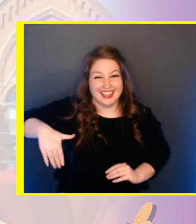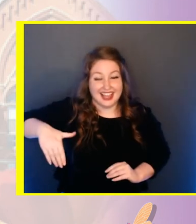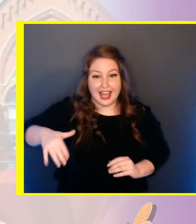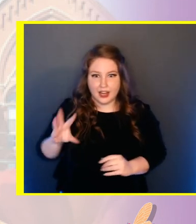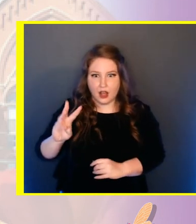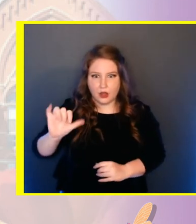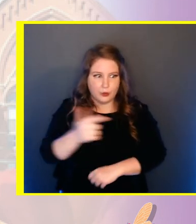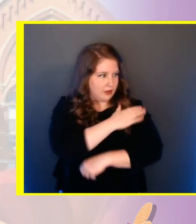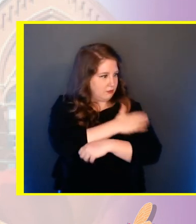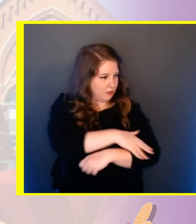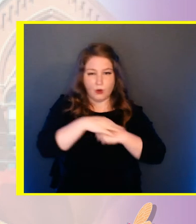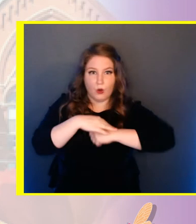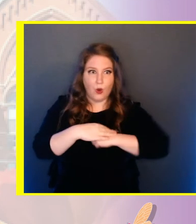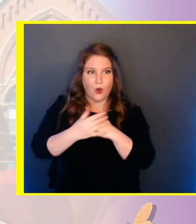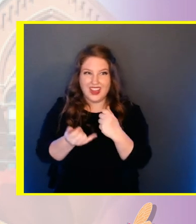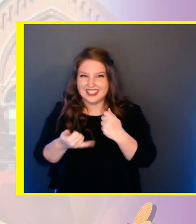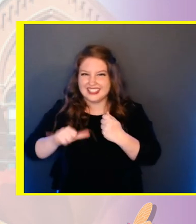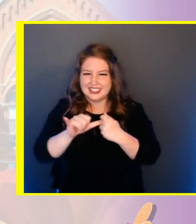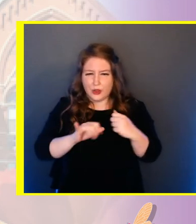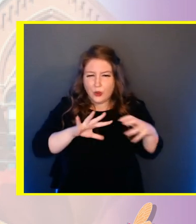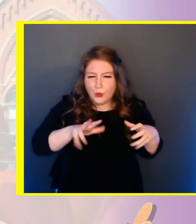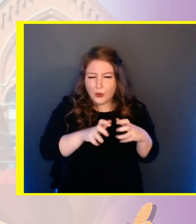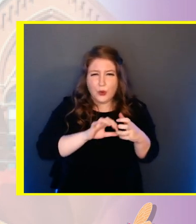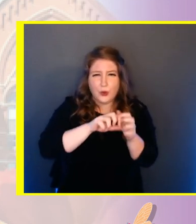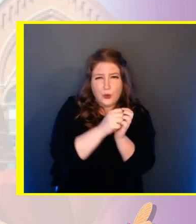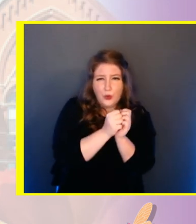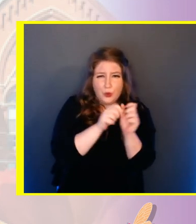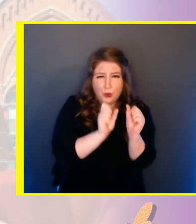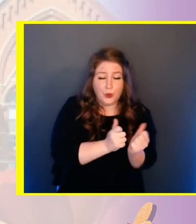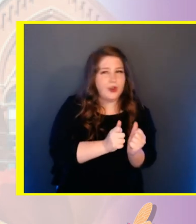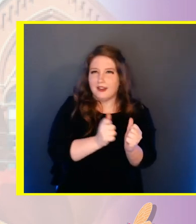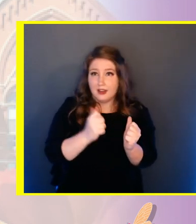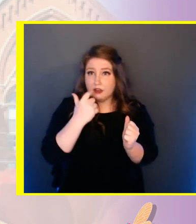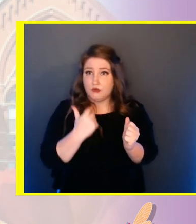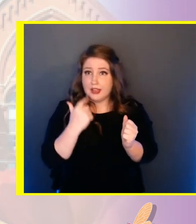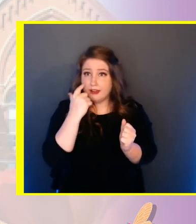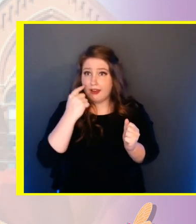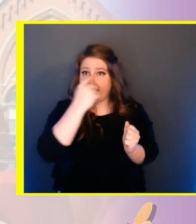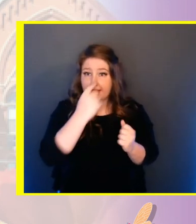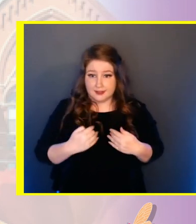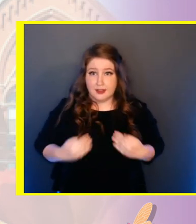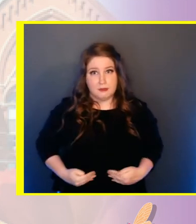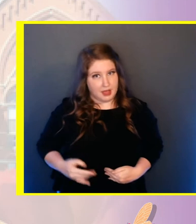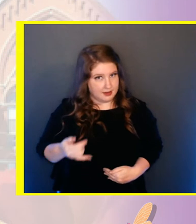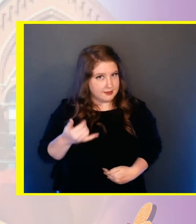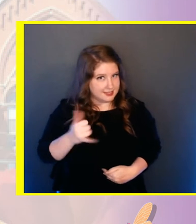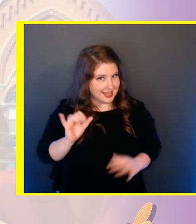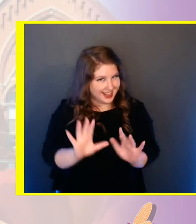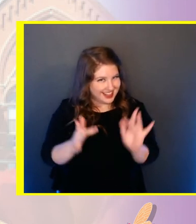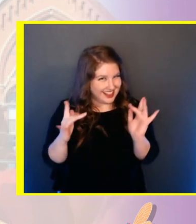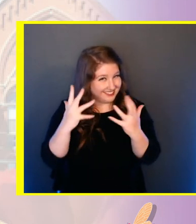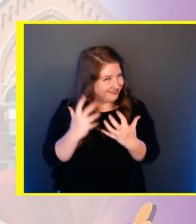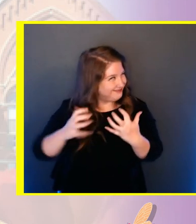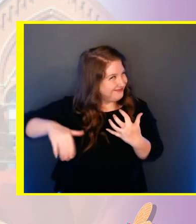But it's not fully mature yet. Notice the wings are all shriveled up and it's still all white in body color. The